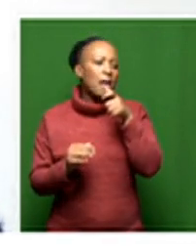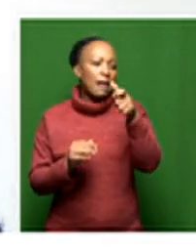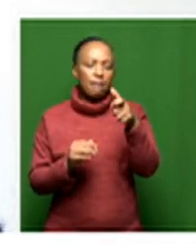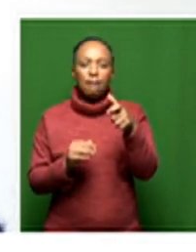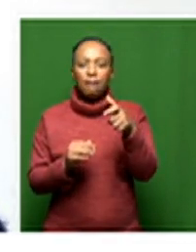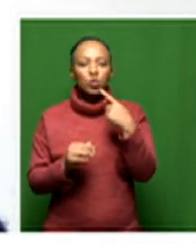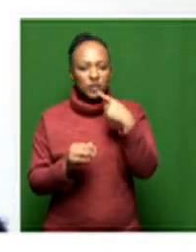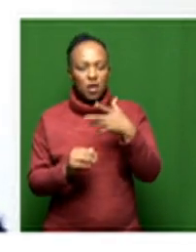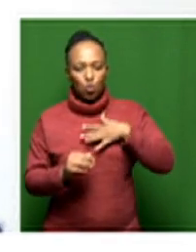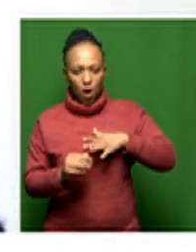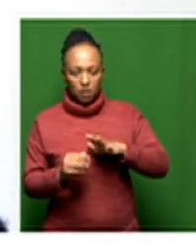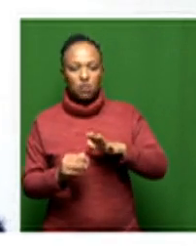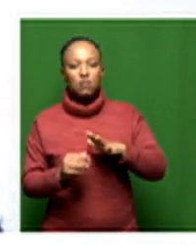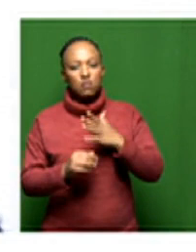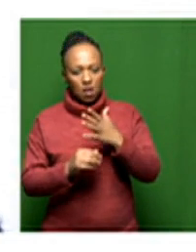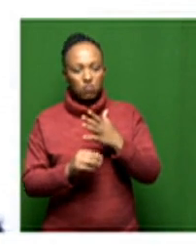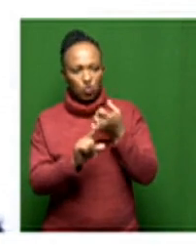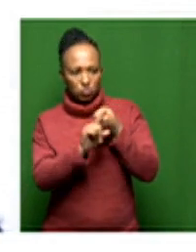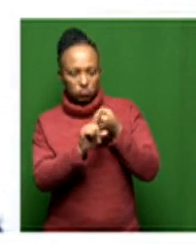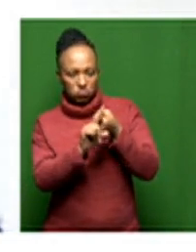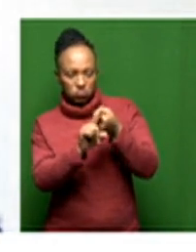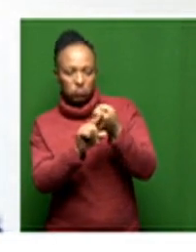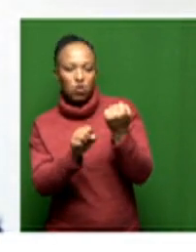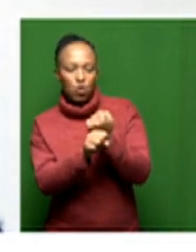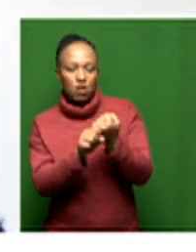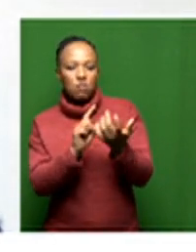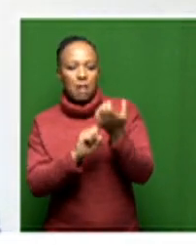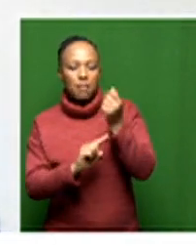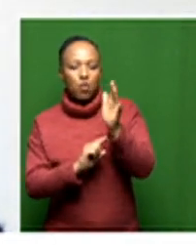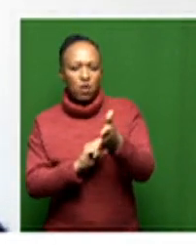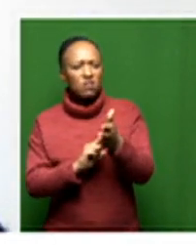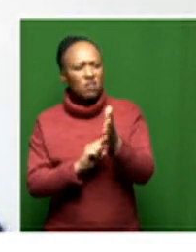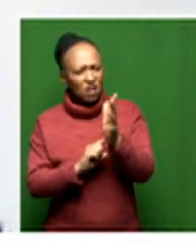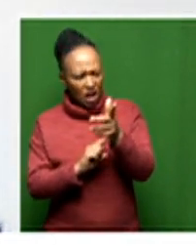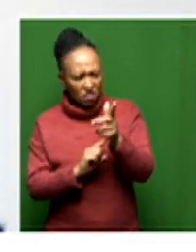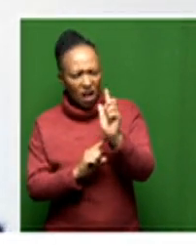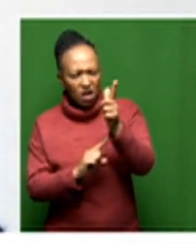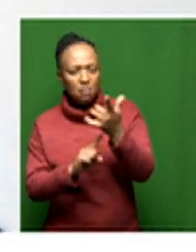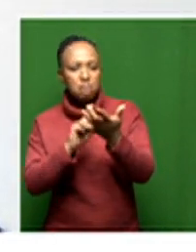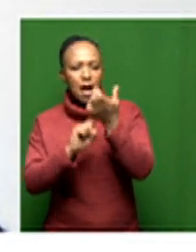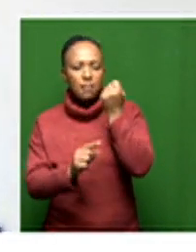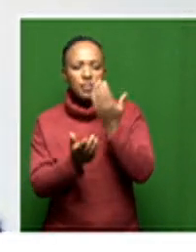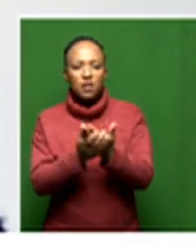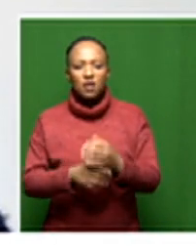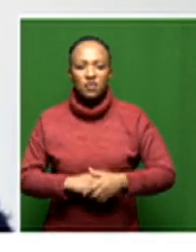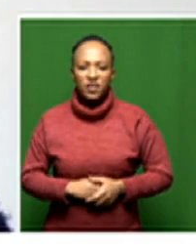that it will happen and work towards it and things generally do work out in the end somehow